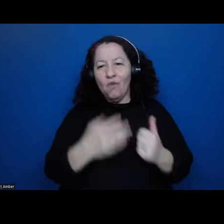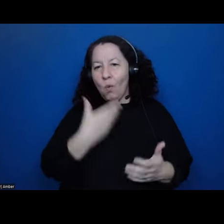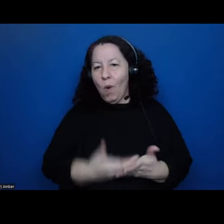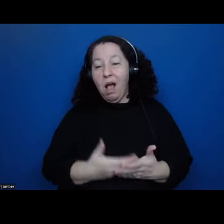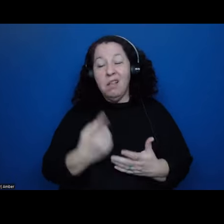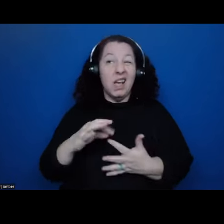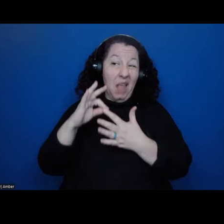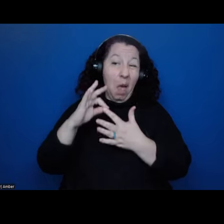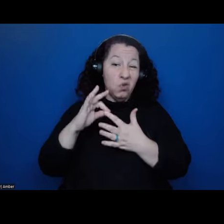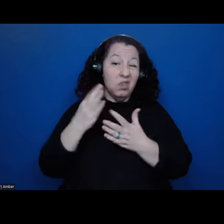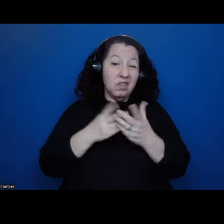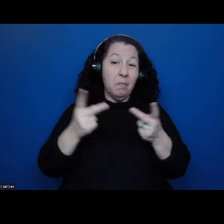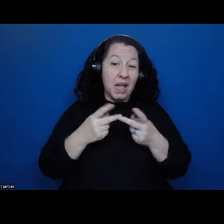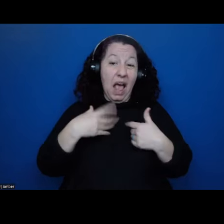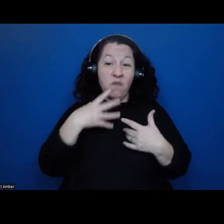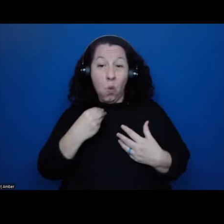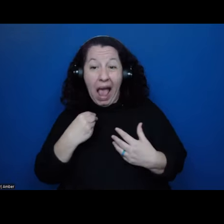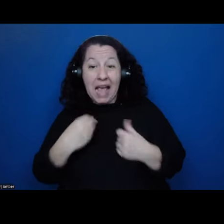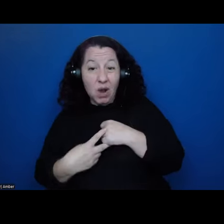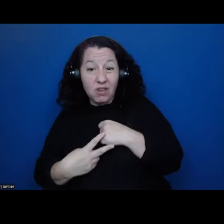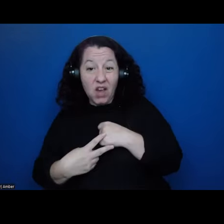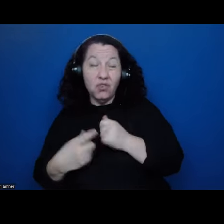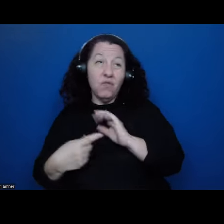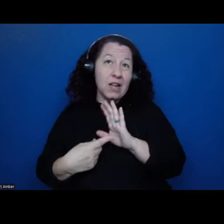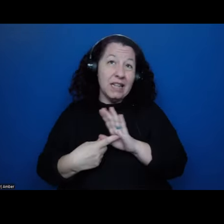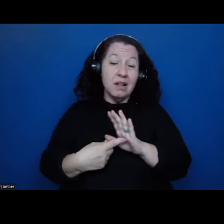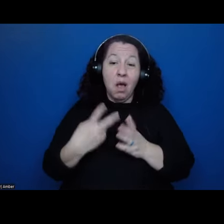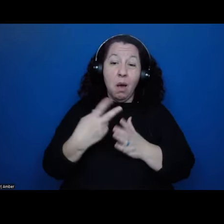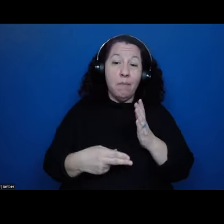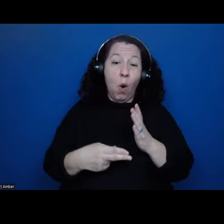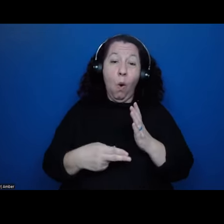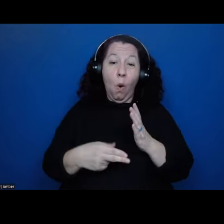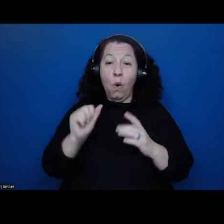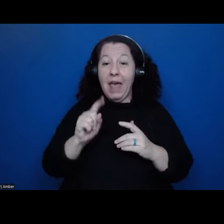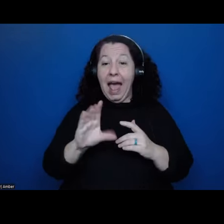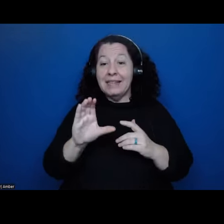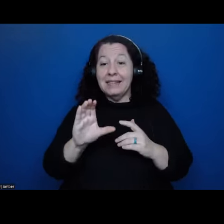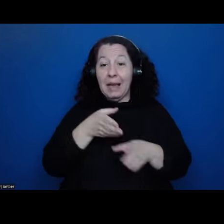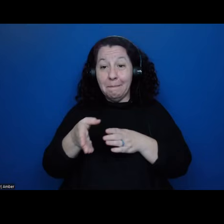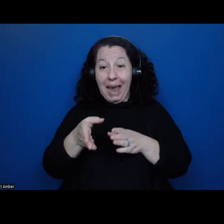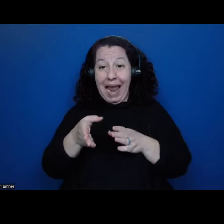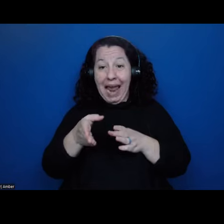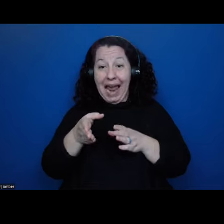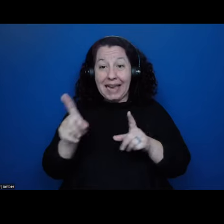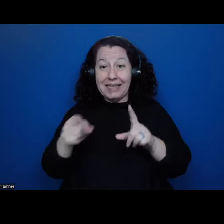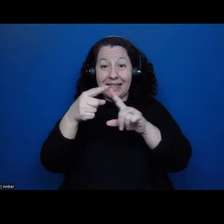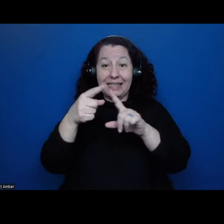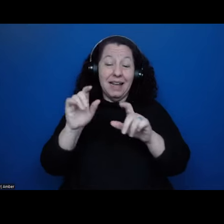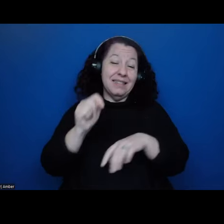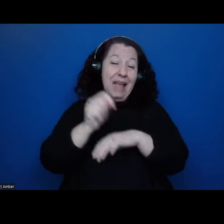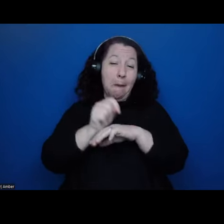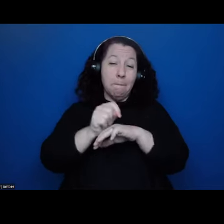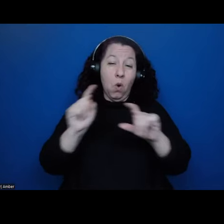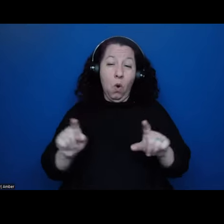places where there is wet preservation. So for instance, both at the Aztec main temple, the Temple of Mayor, and